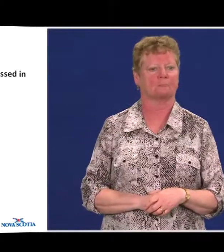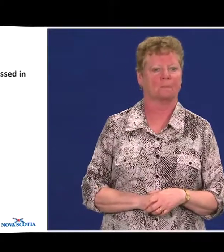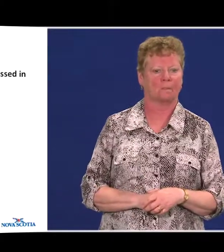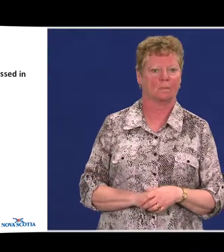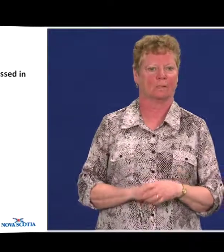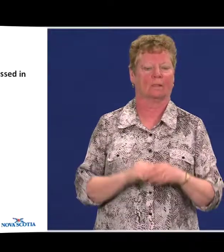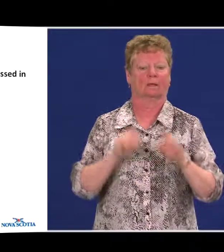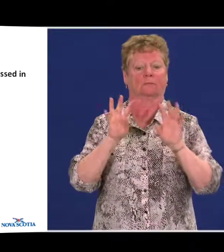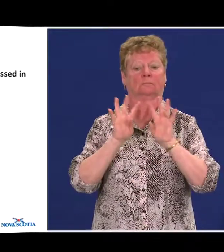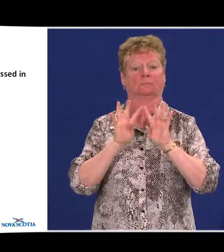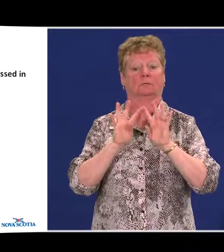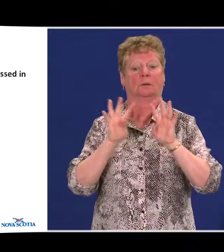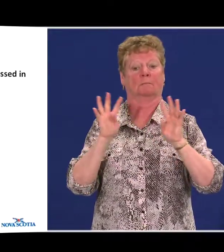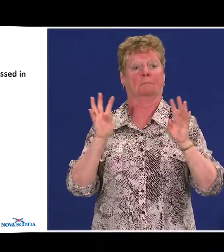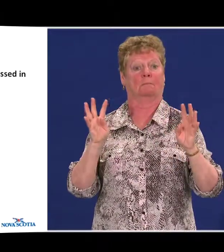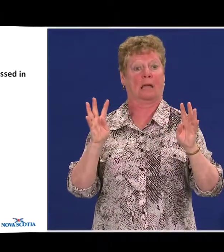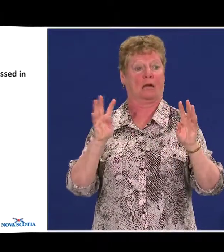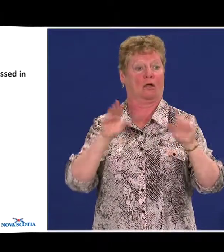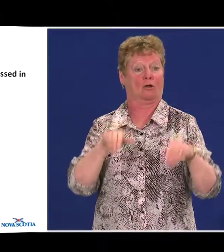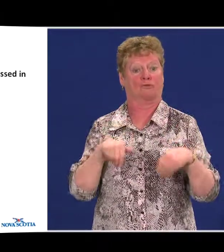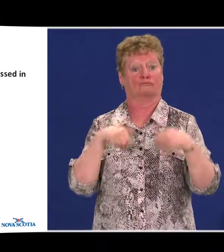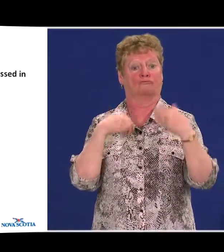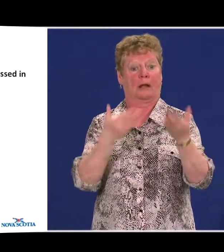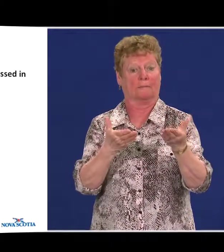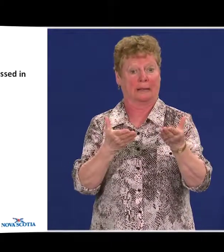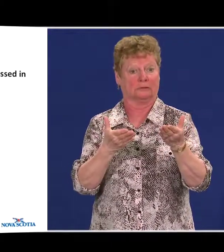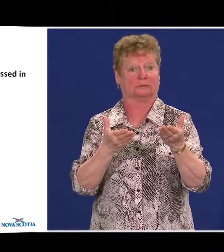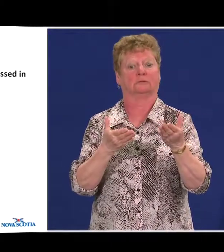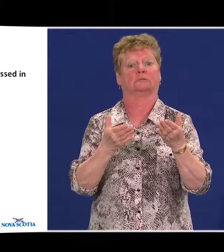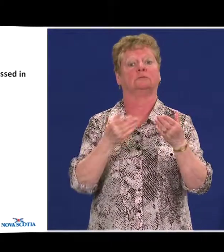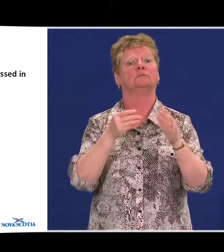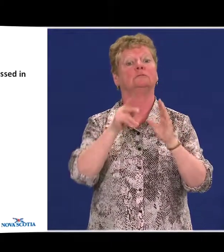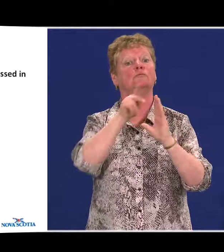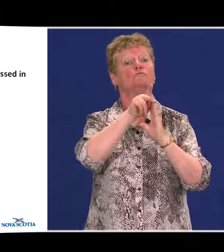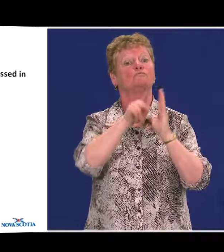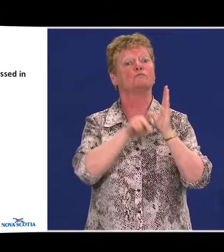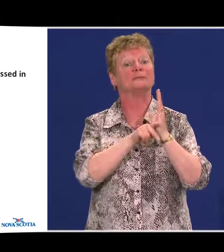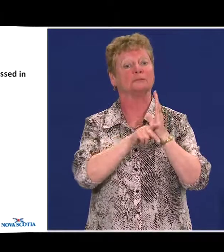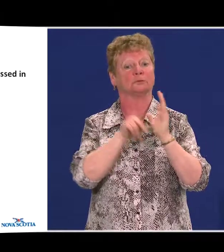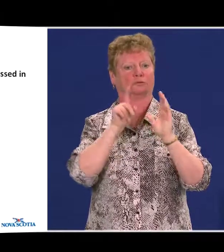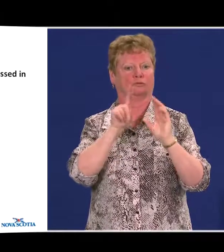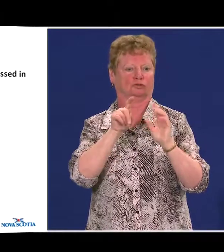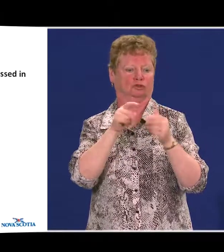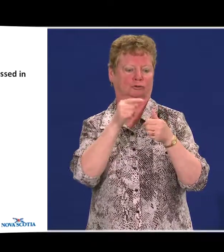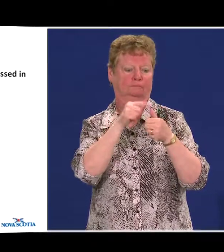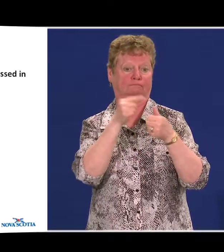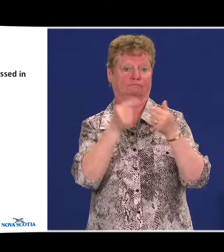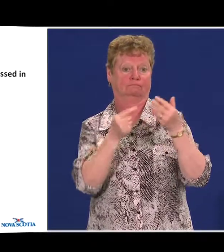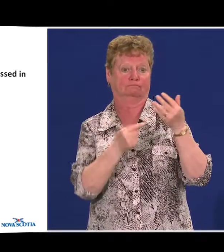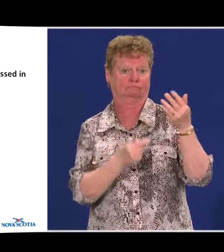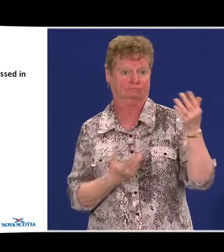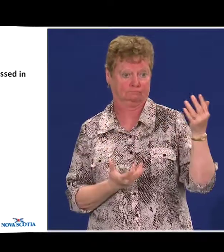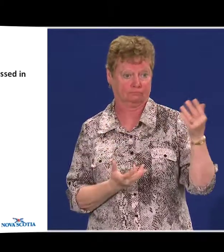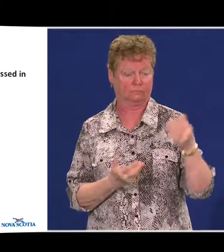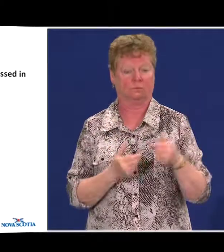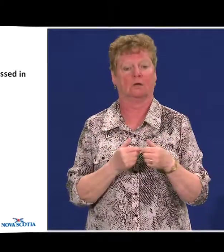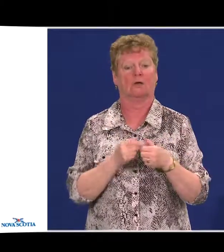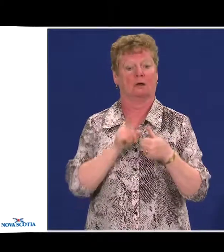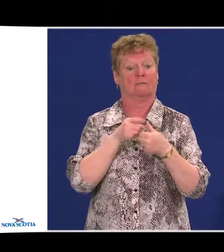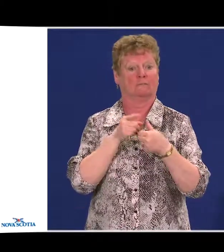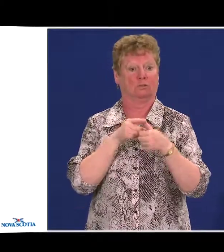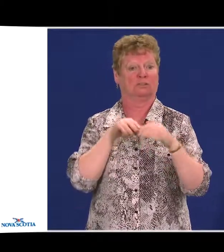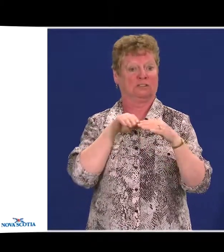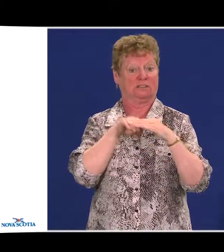The panel recommends that the following principles be addressed in the legislation. The first principle is access,